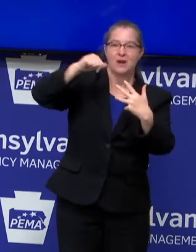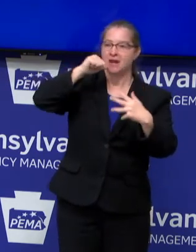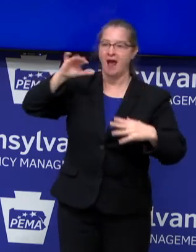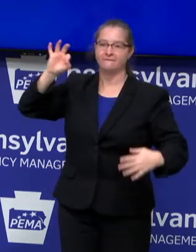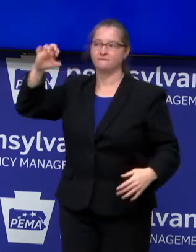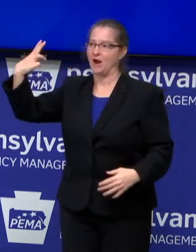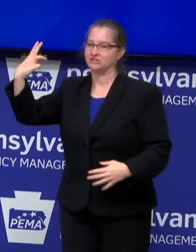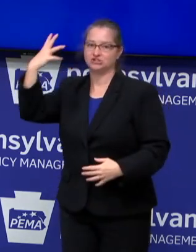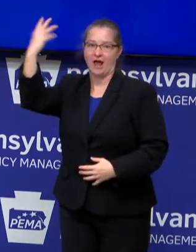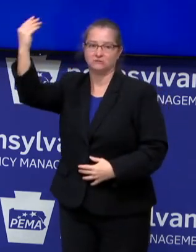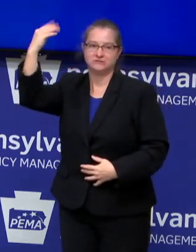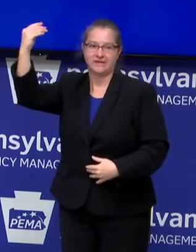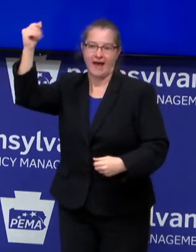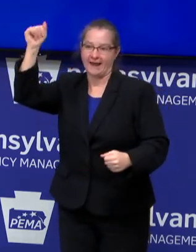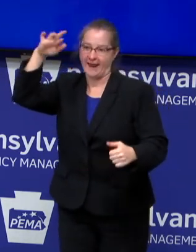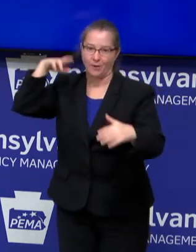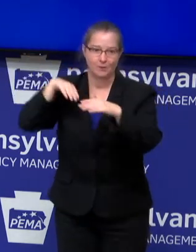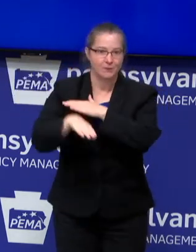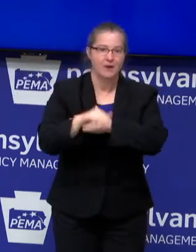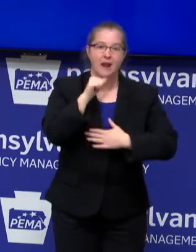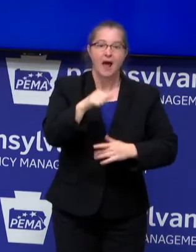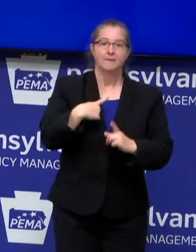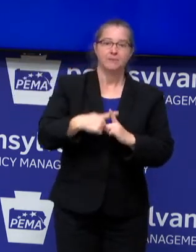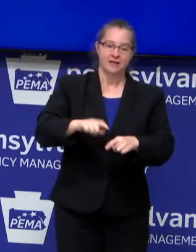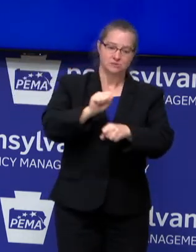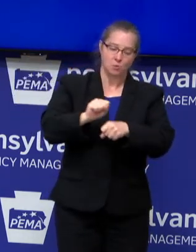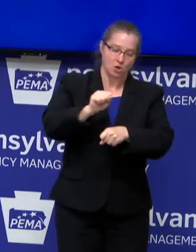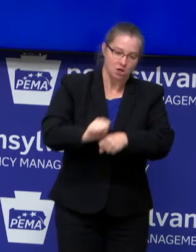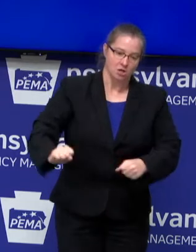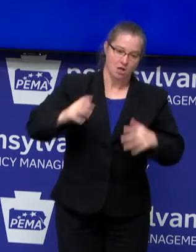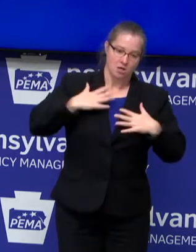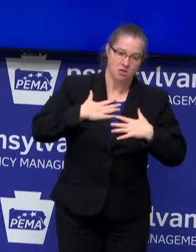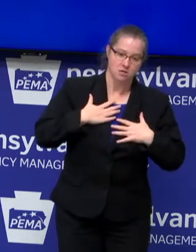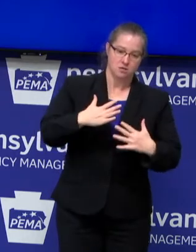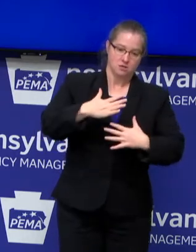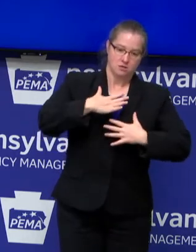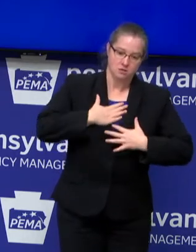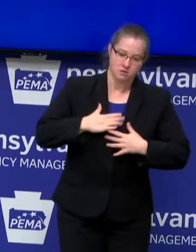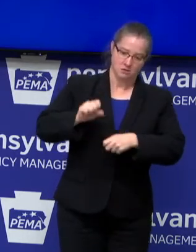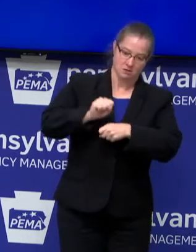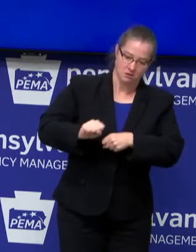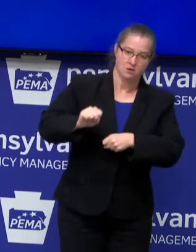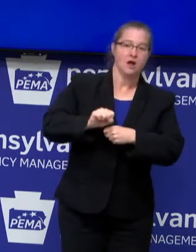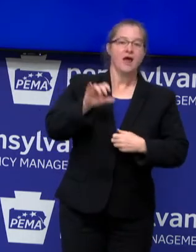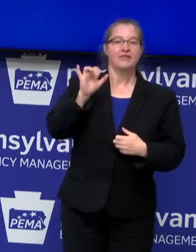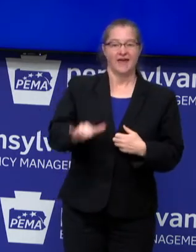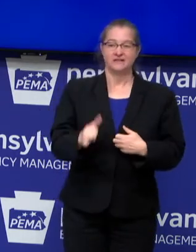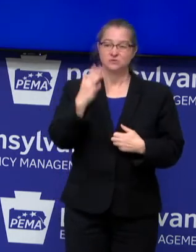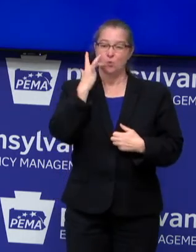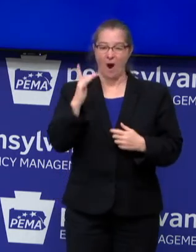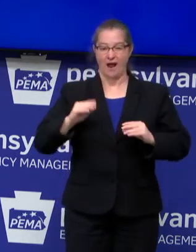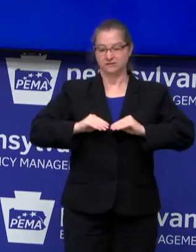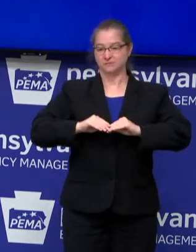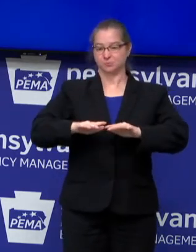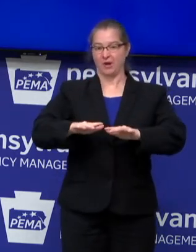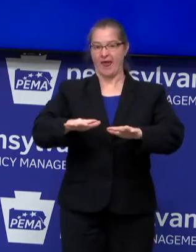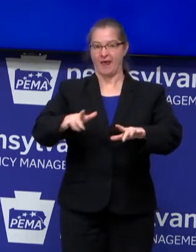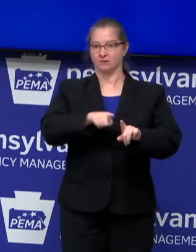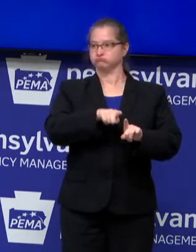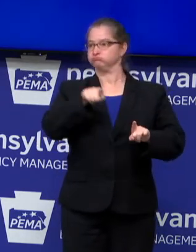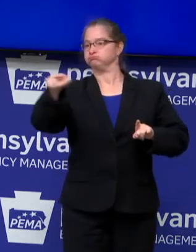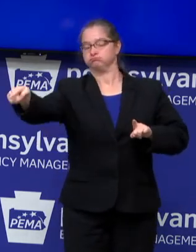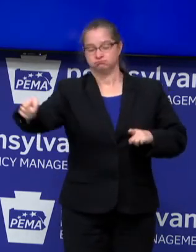with the high physical workload of workers with heavy breathing, were suggested as factors that enabled transmission over longer distances.